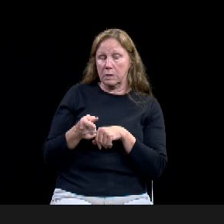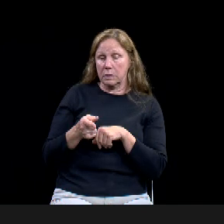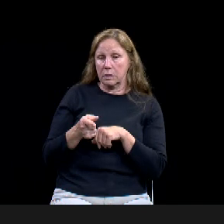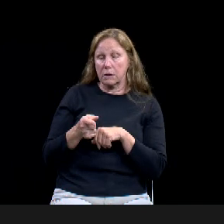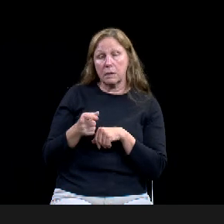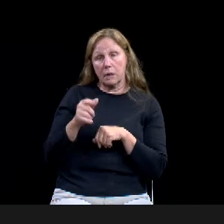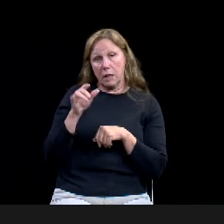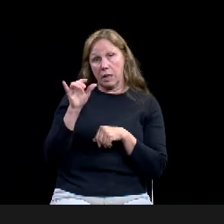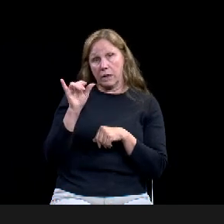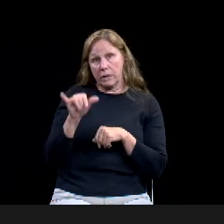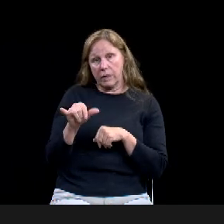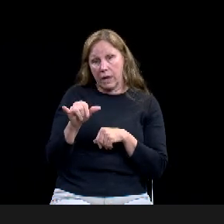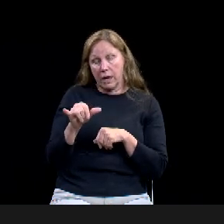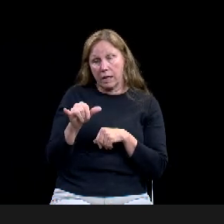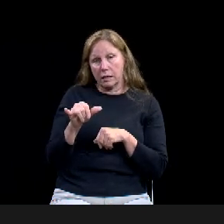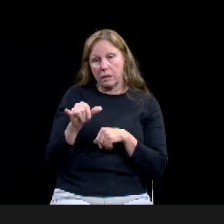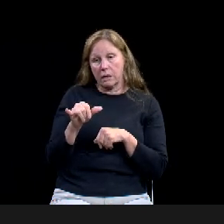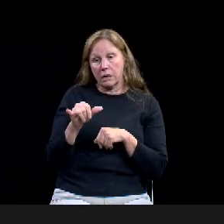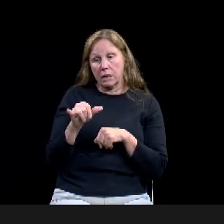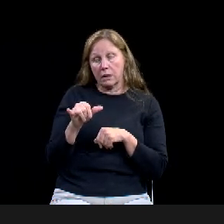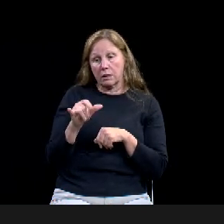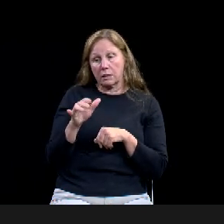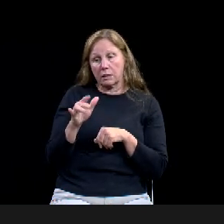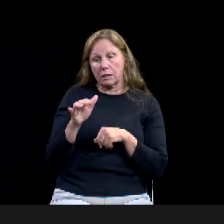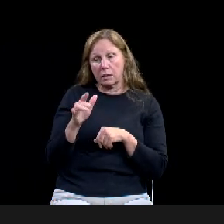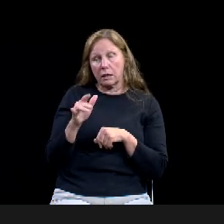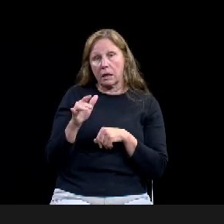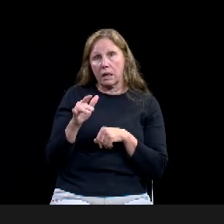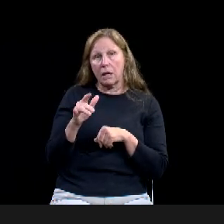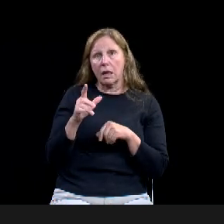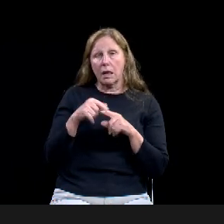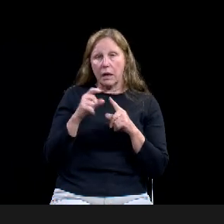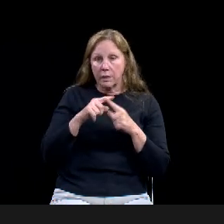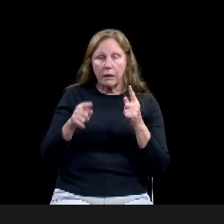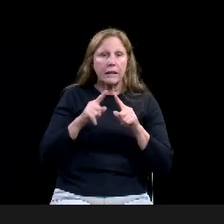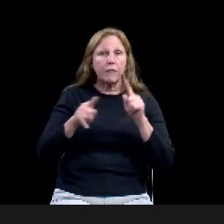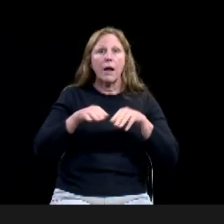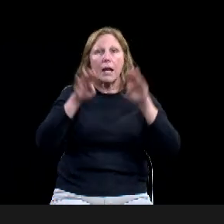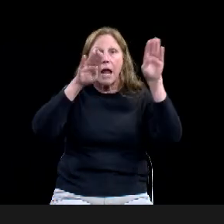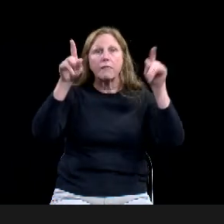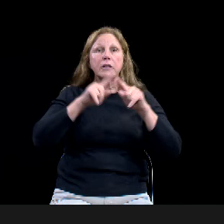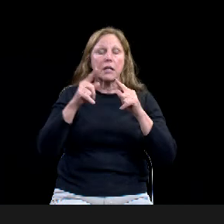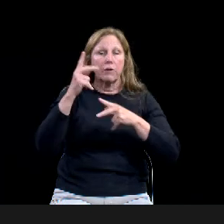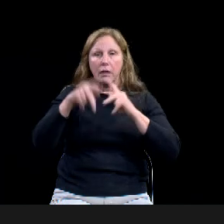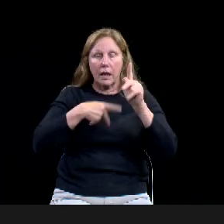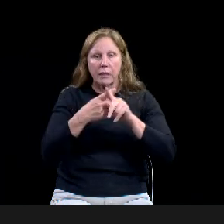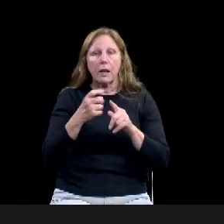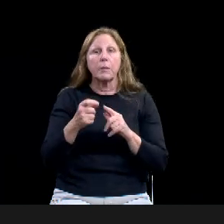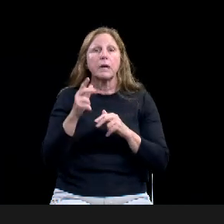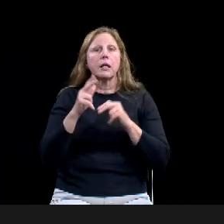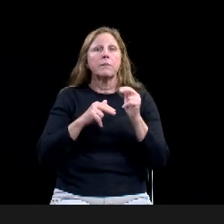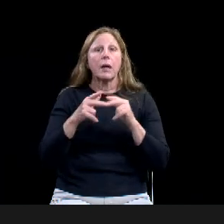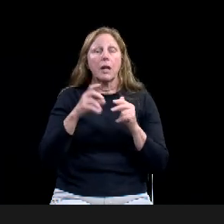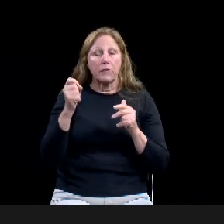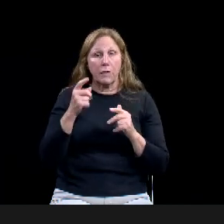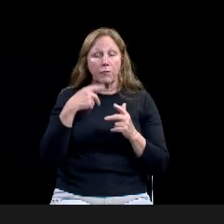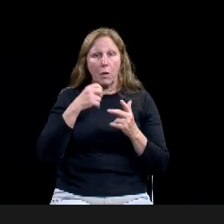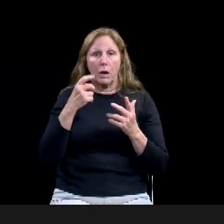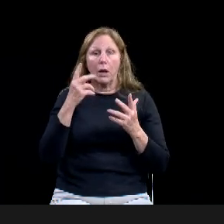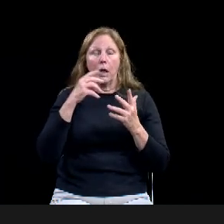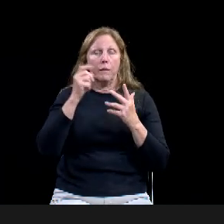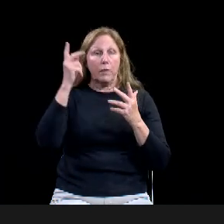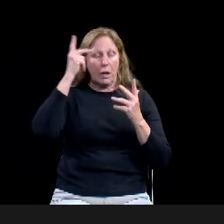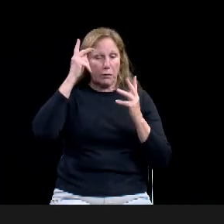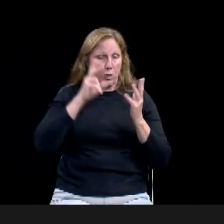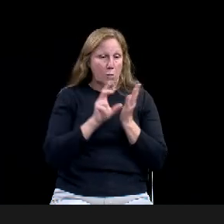a philanthropic development and infrastructure. And that means that we need to create an internal development division. We need